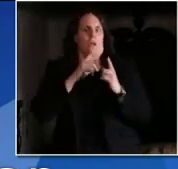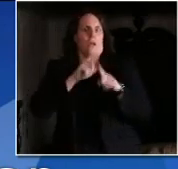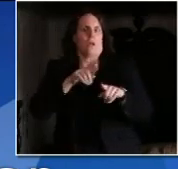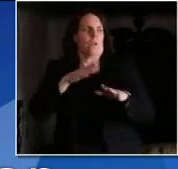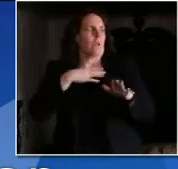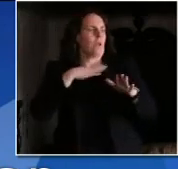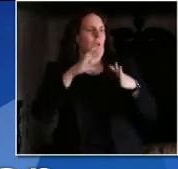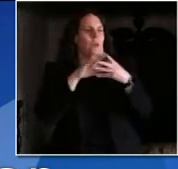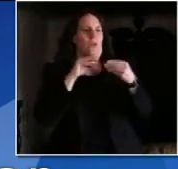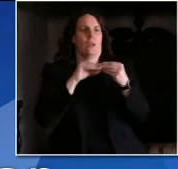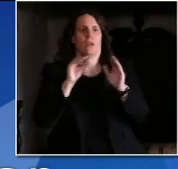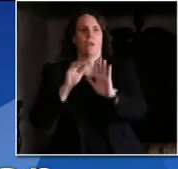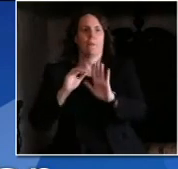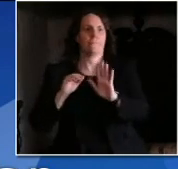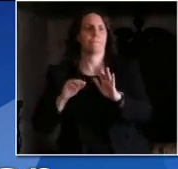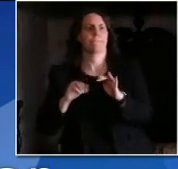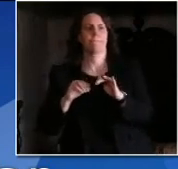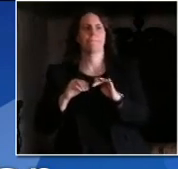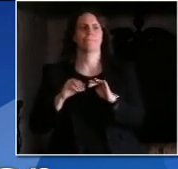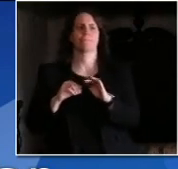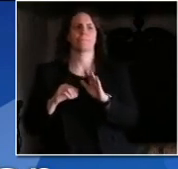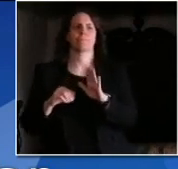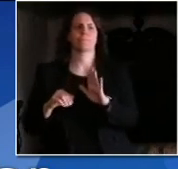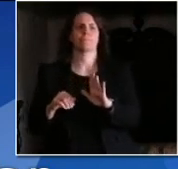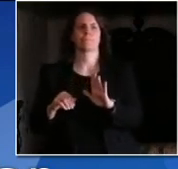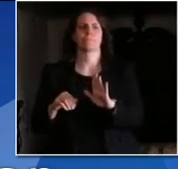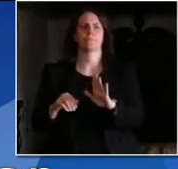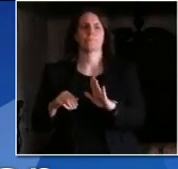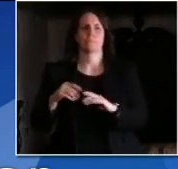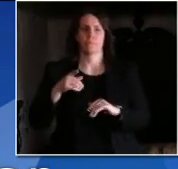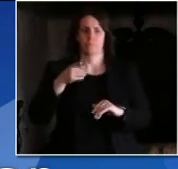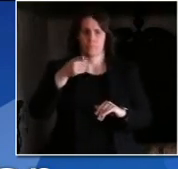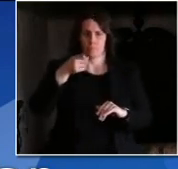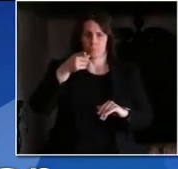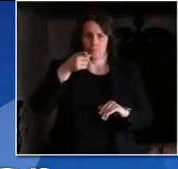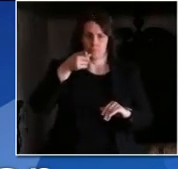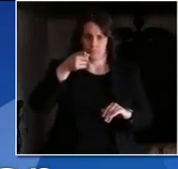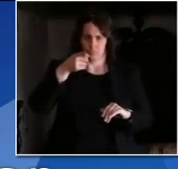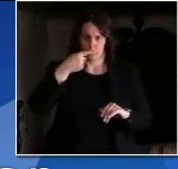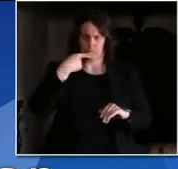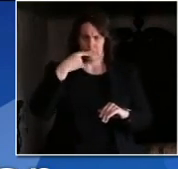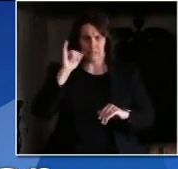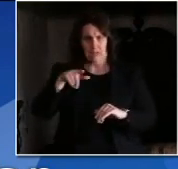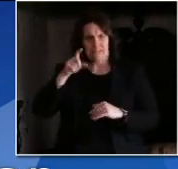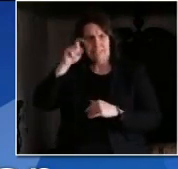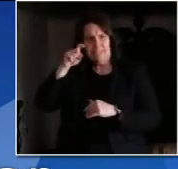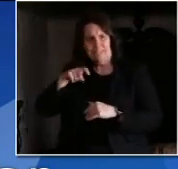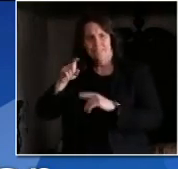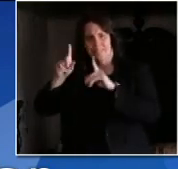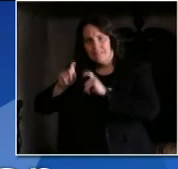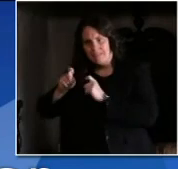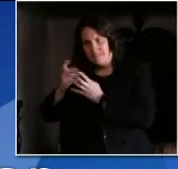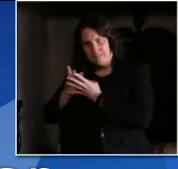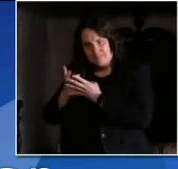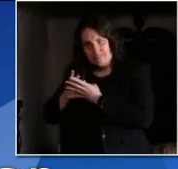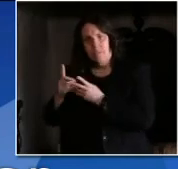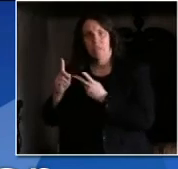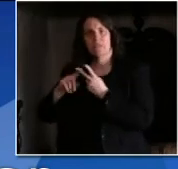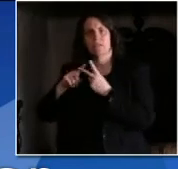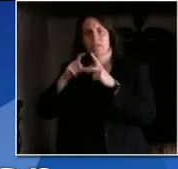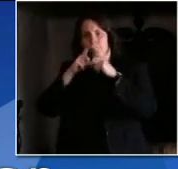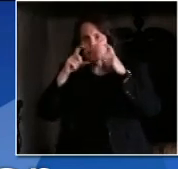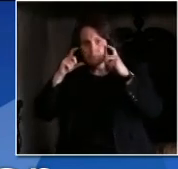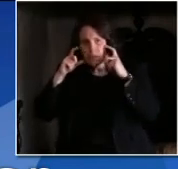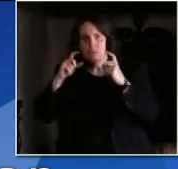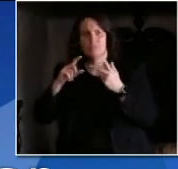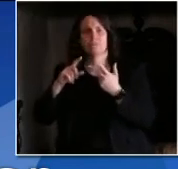that what's going to be needed in order to push us into a position to return to some sort of normalcy is going to be testing and contact tracing